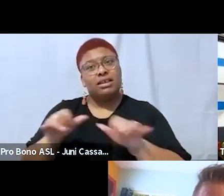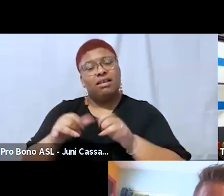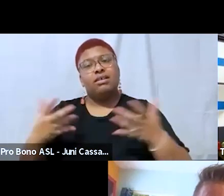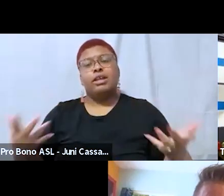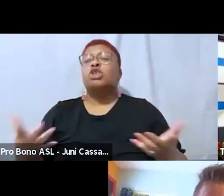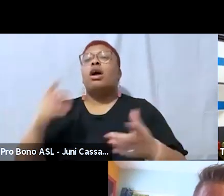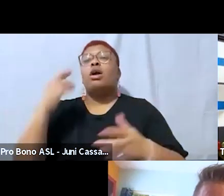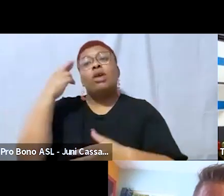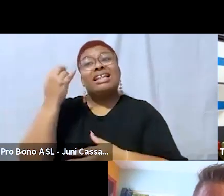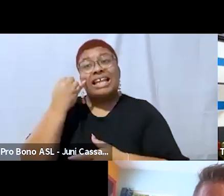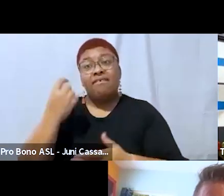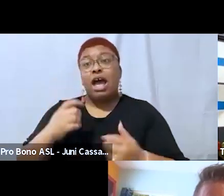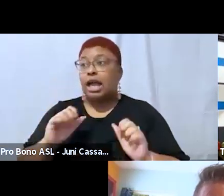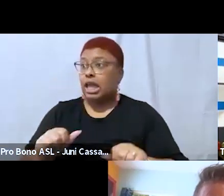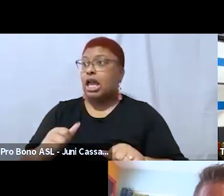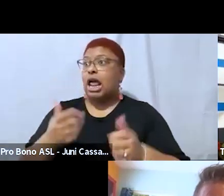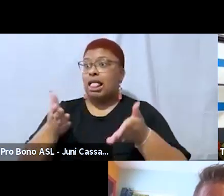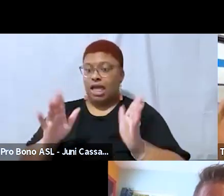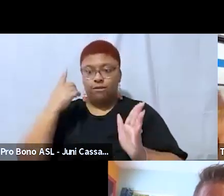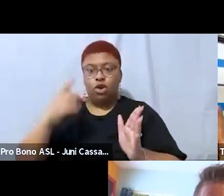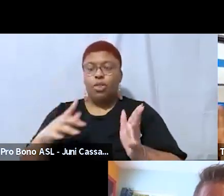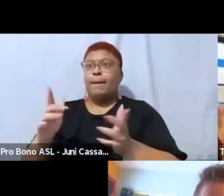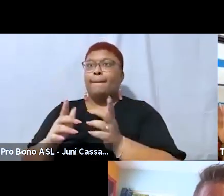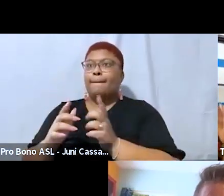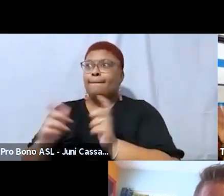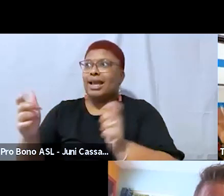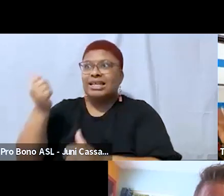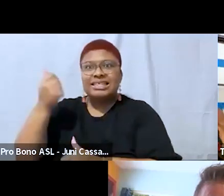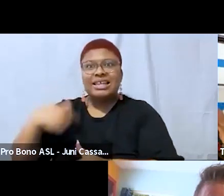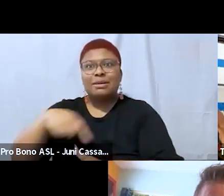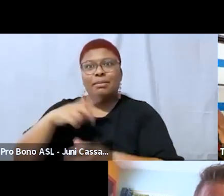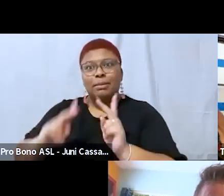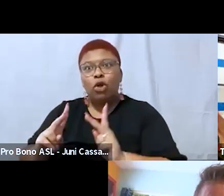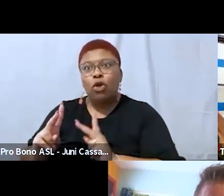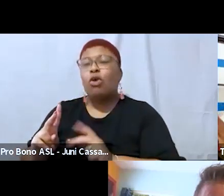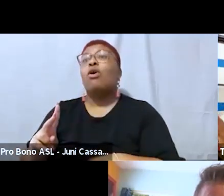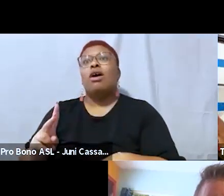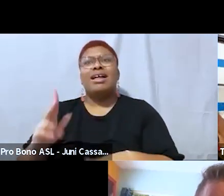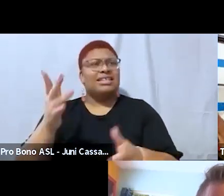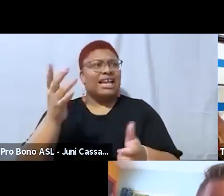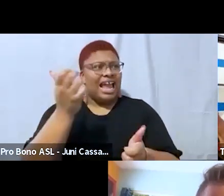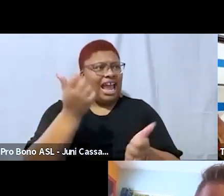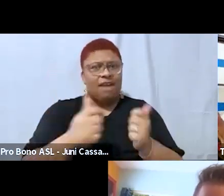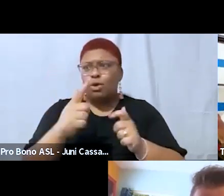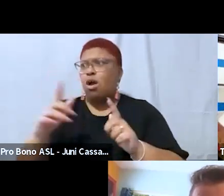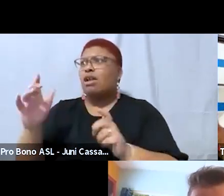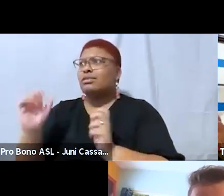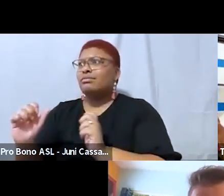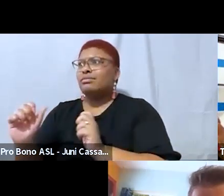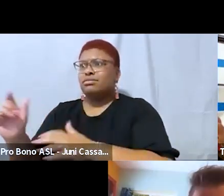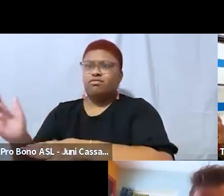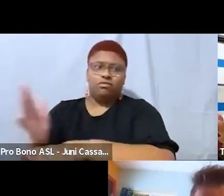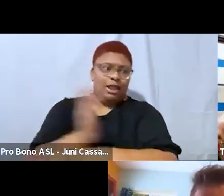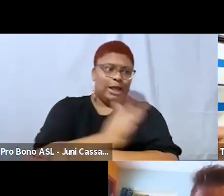space for the biggest of us then it would be space that would be made for everybody down to the you know to the